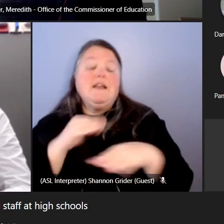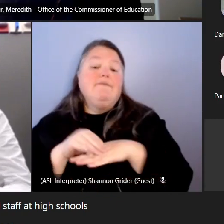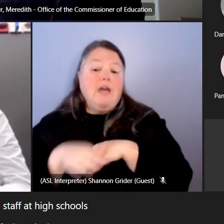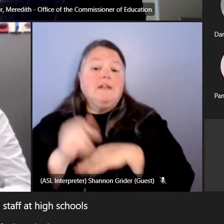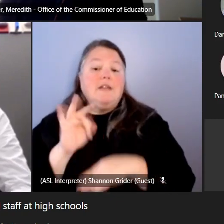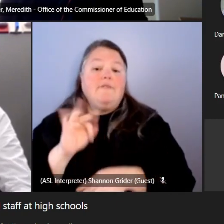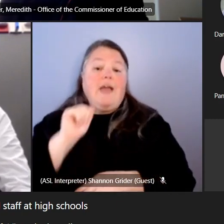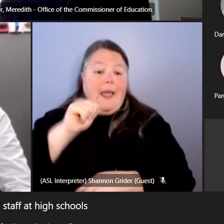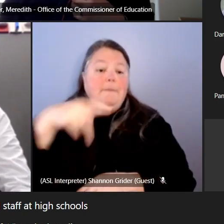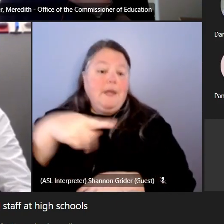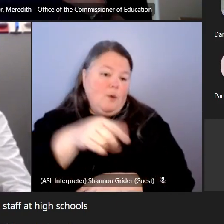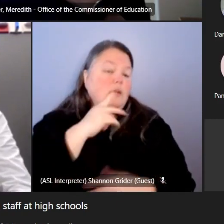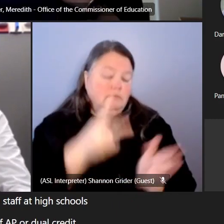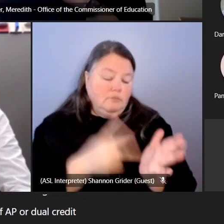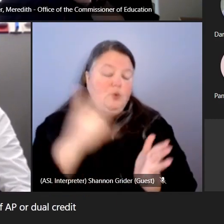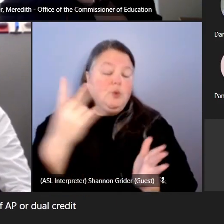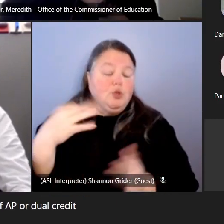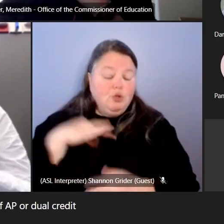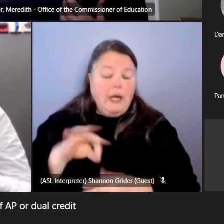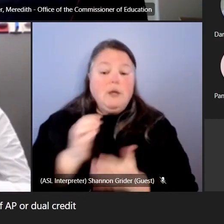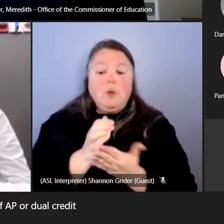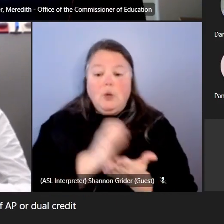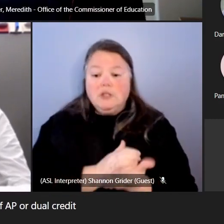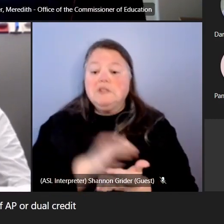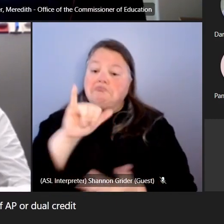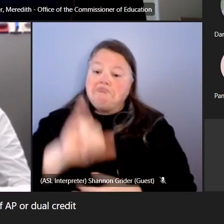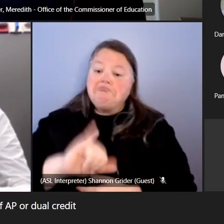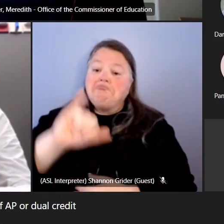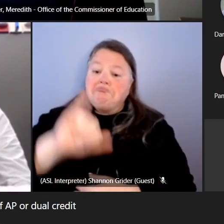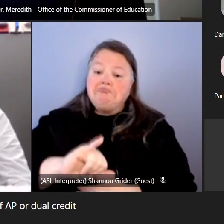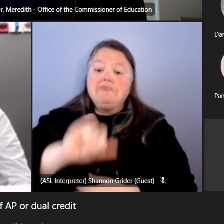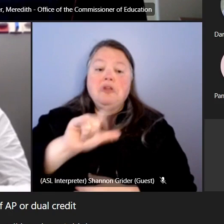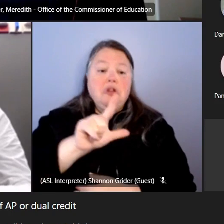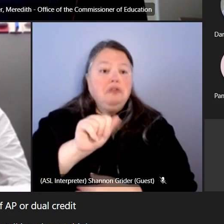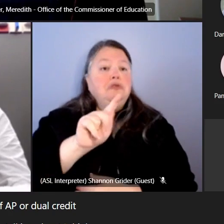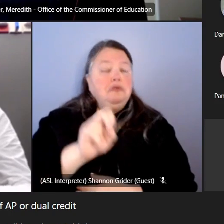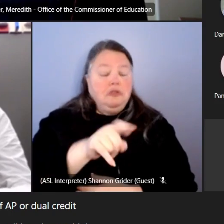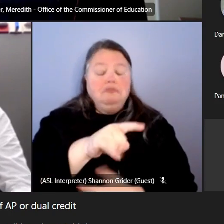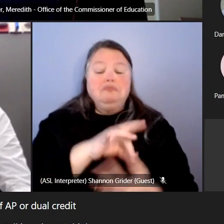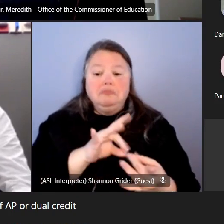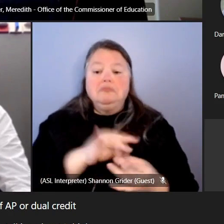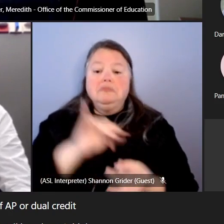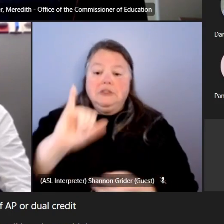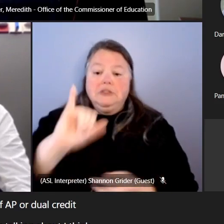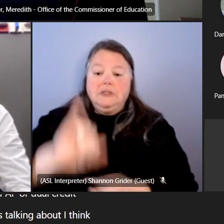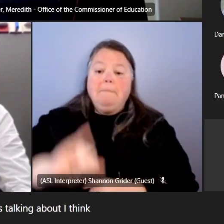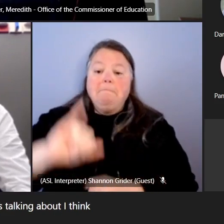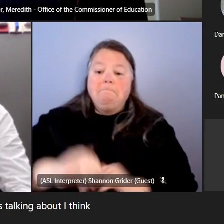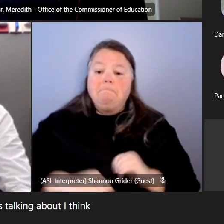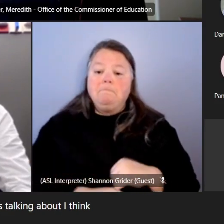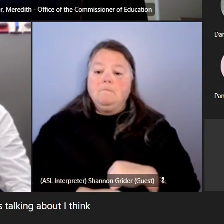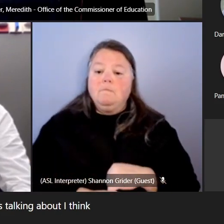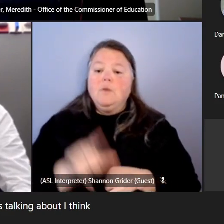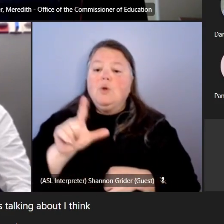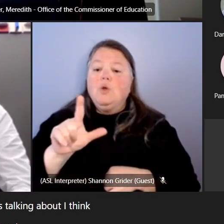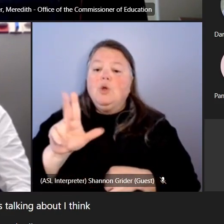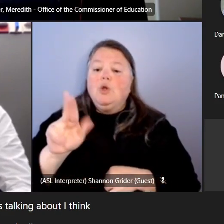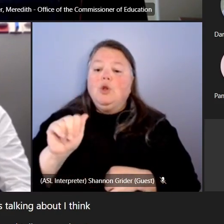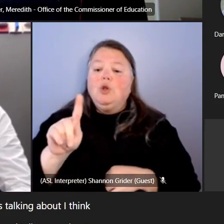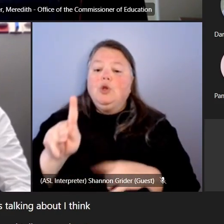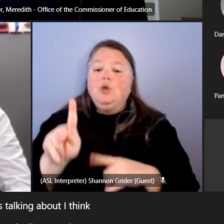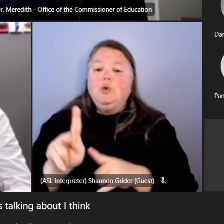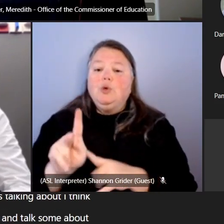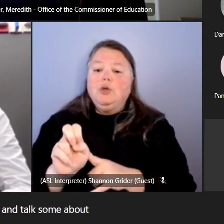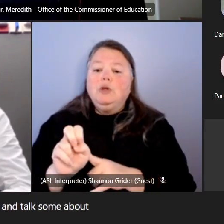or dual credit courses uh so sort of related to what luke's talking about i think um why don't luke why don't you come on and talk some